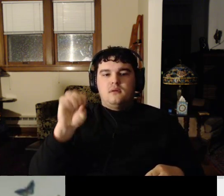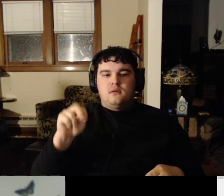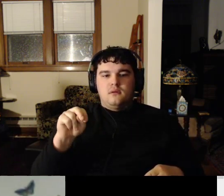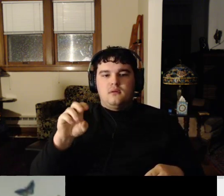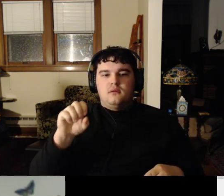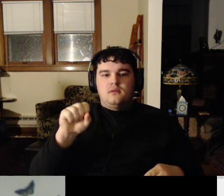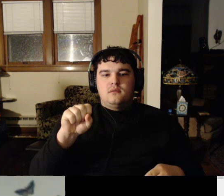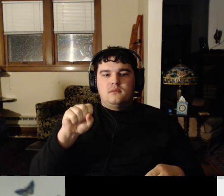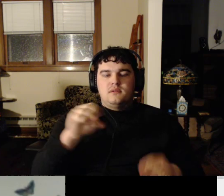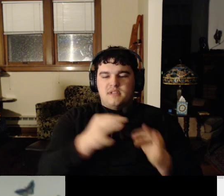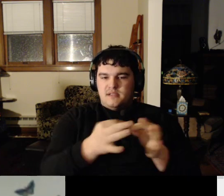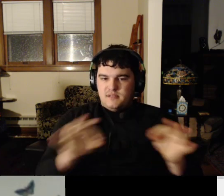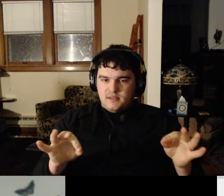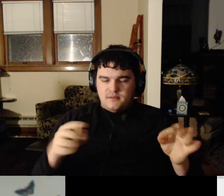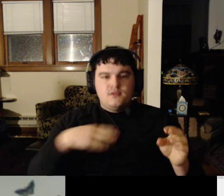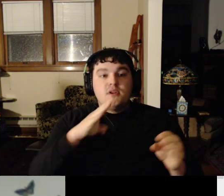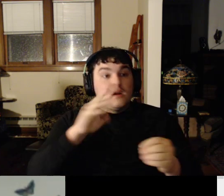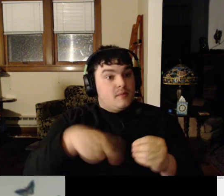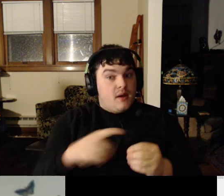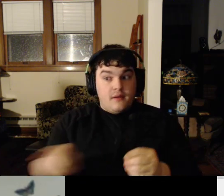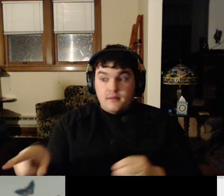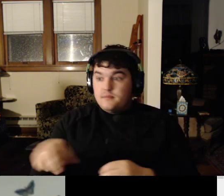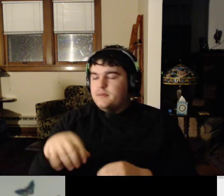Yes. just started a little bit. Okay. Well.